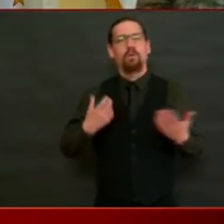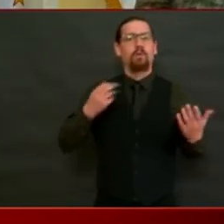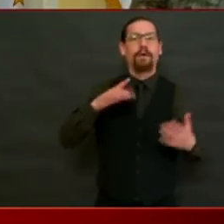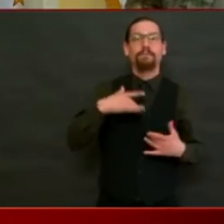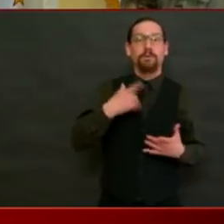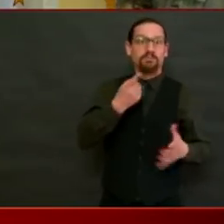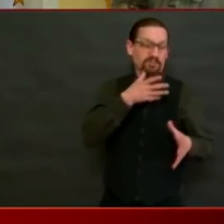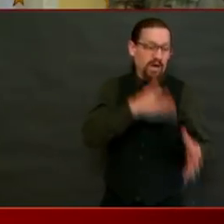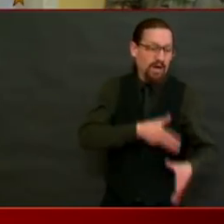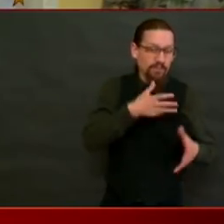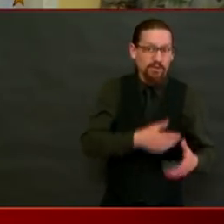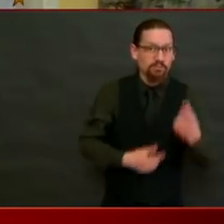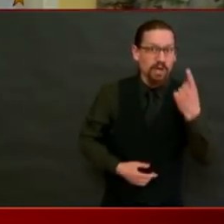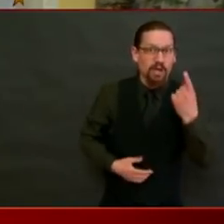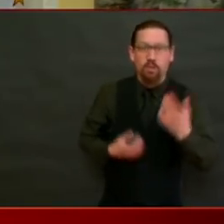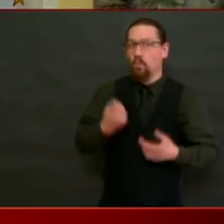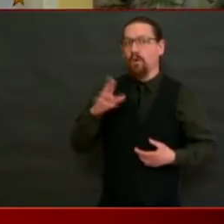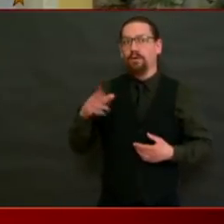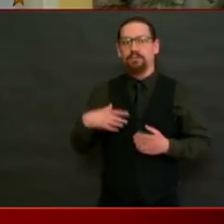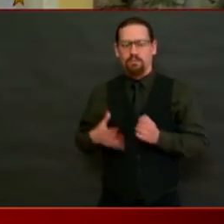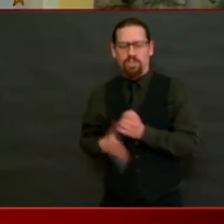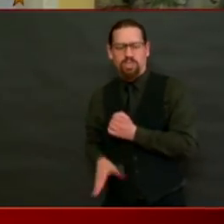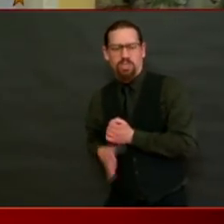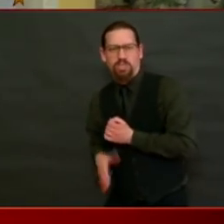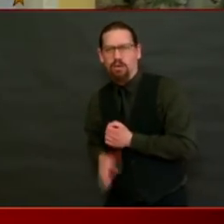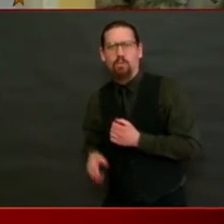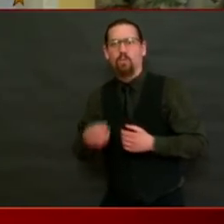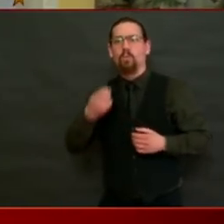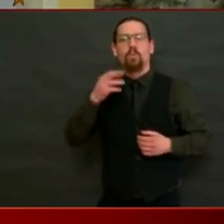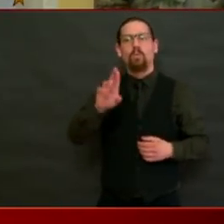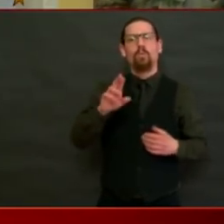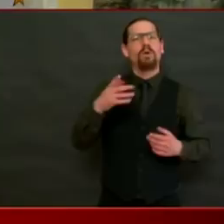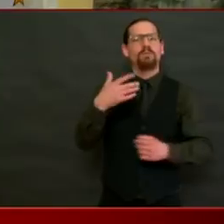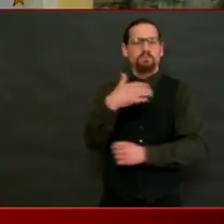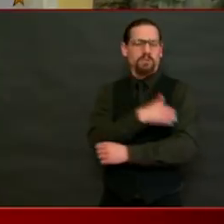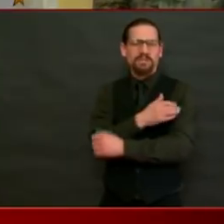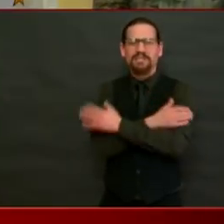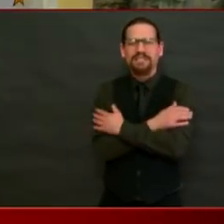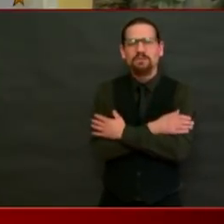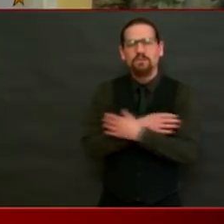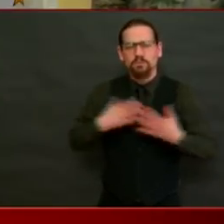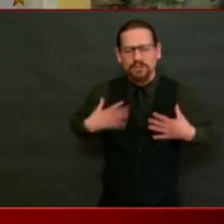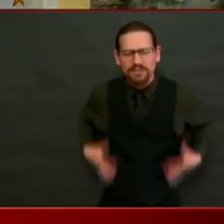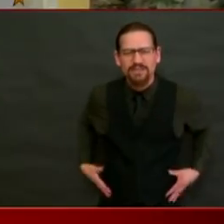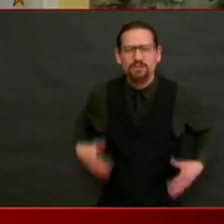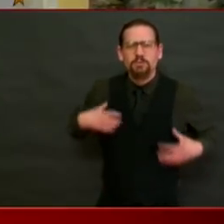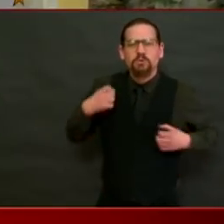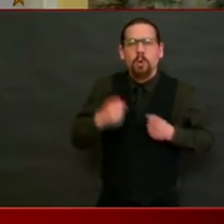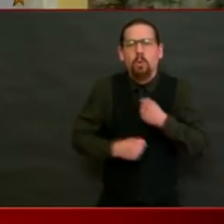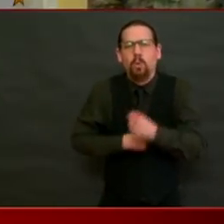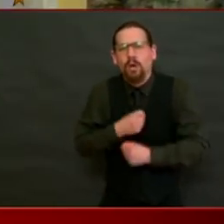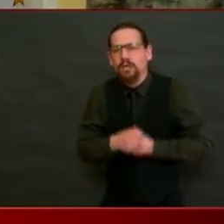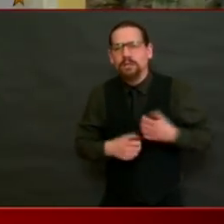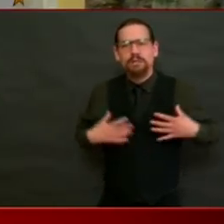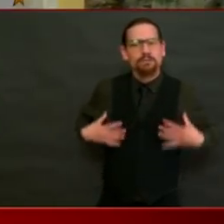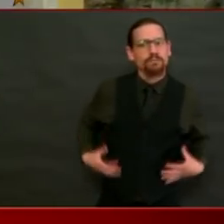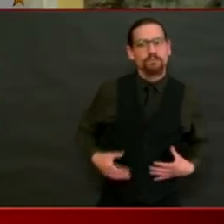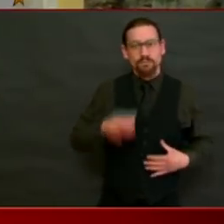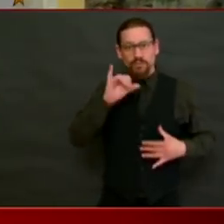a little bit of muscle aches. So the ability to transfer that information to the public